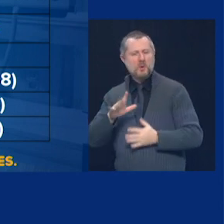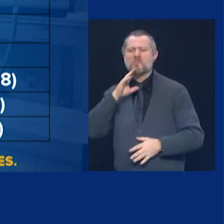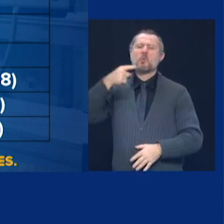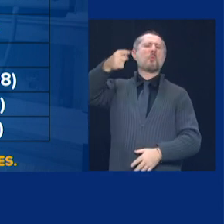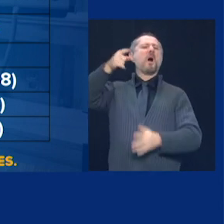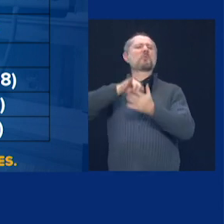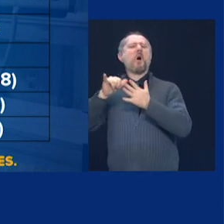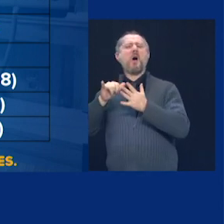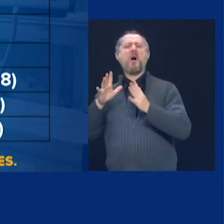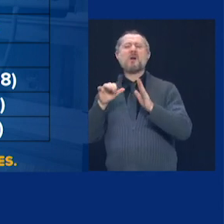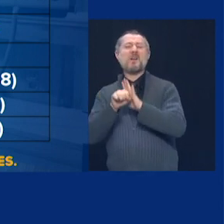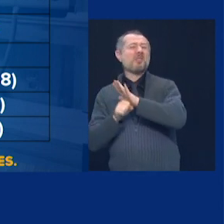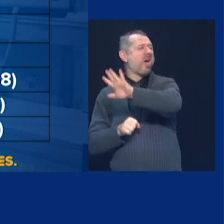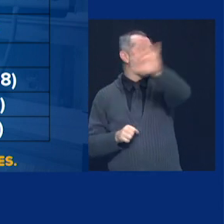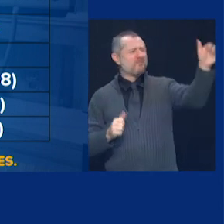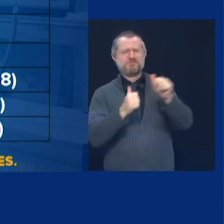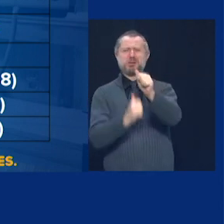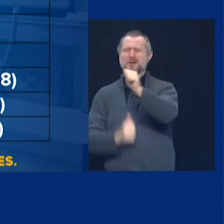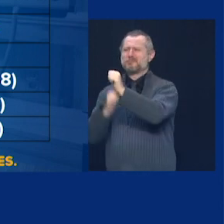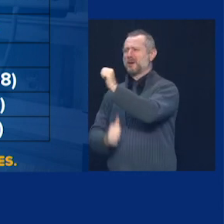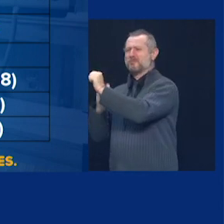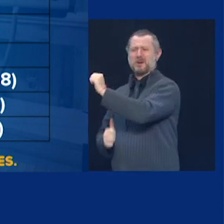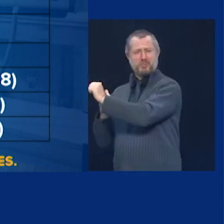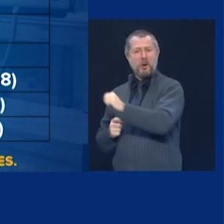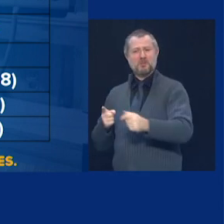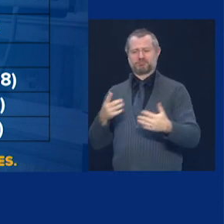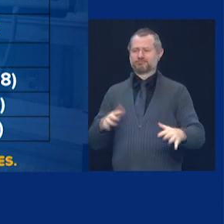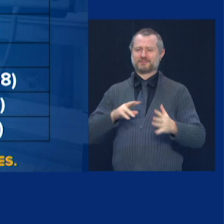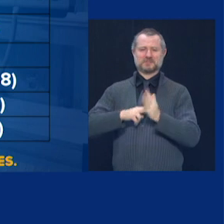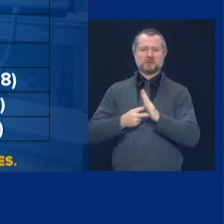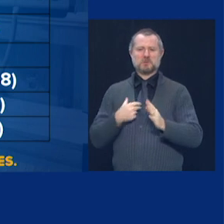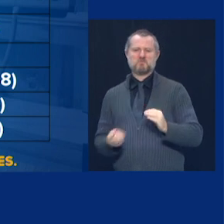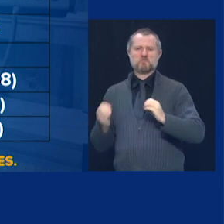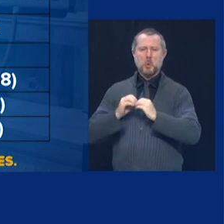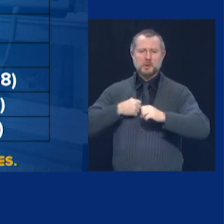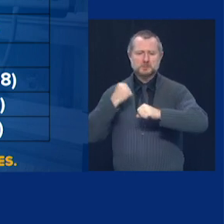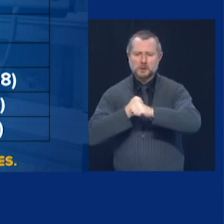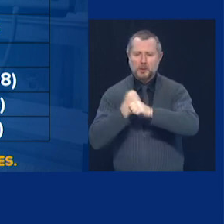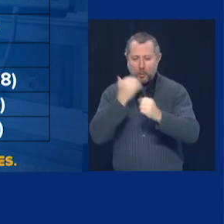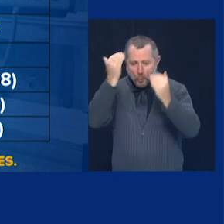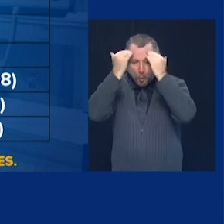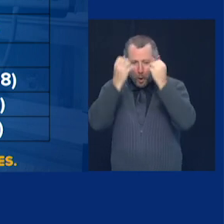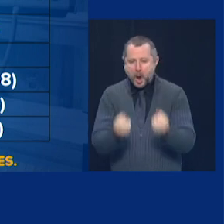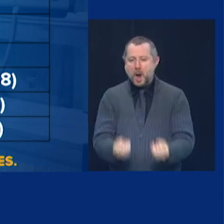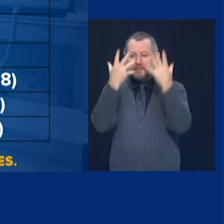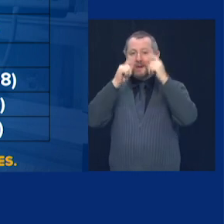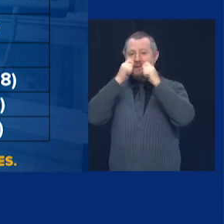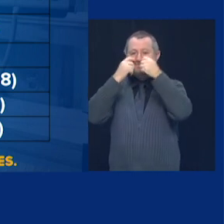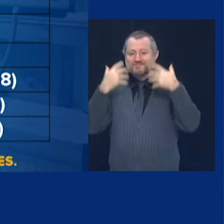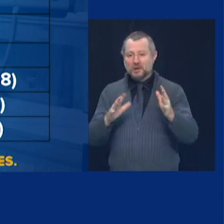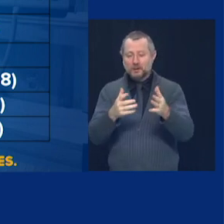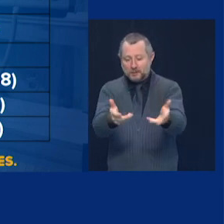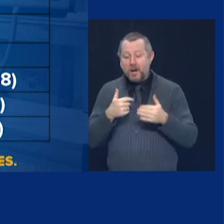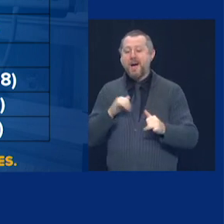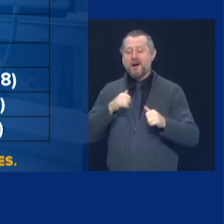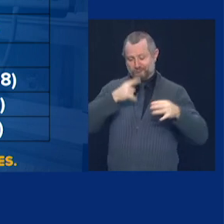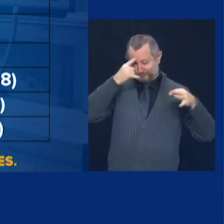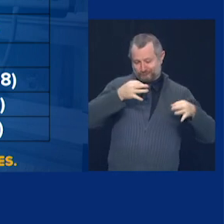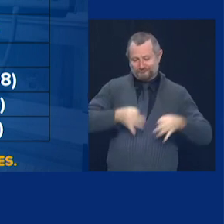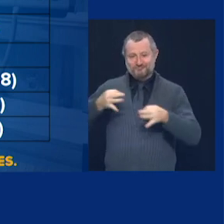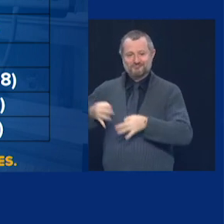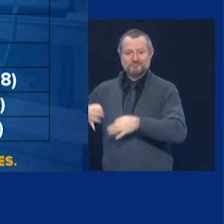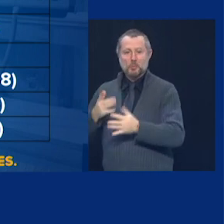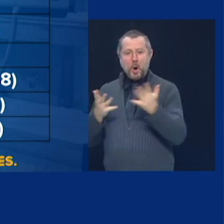state. That gives us more data, more information. We make decisions based on the data. more tests, the more data. Statewide